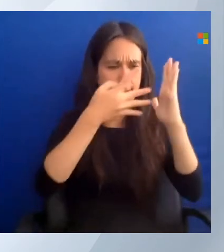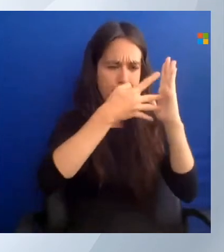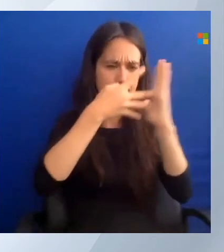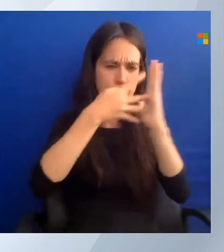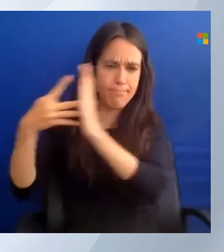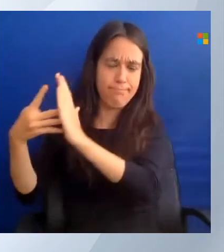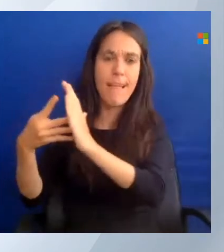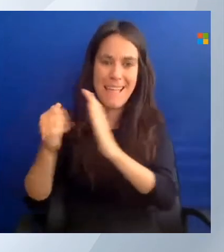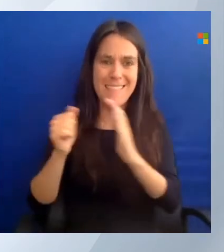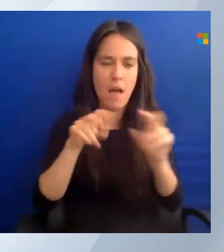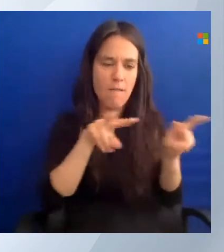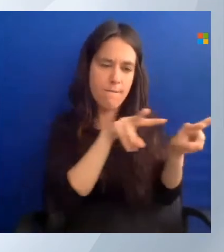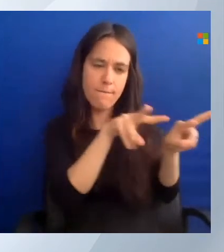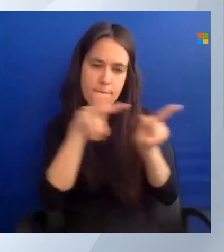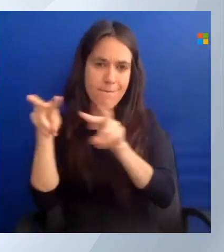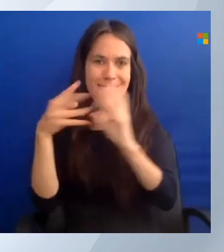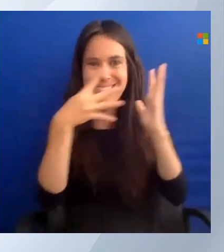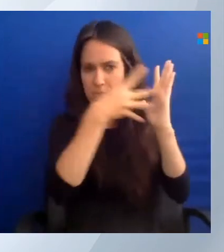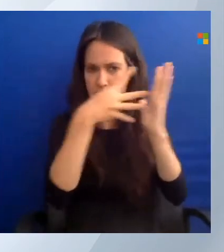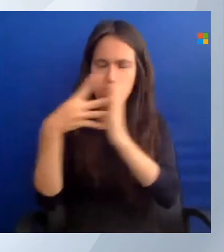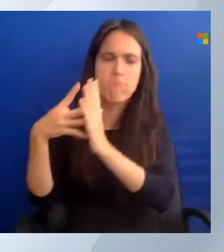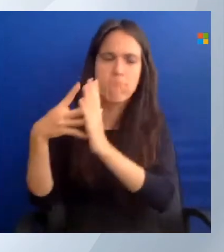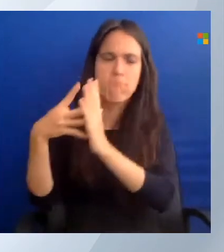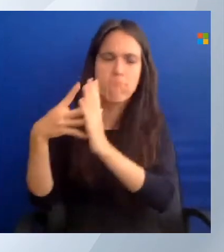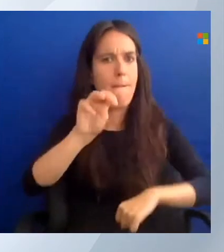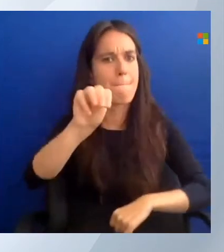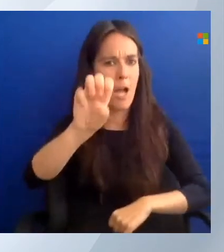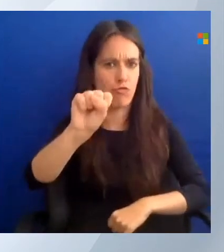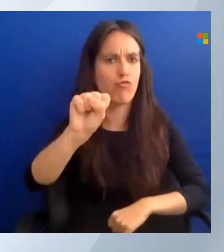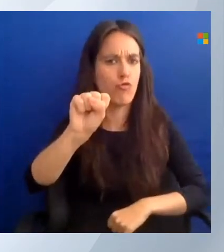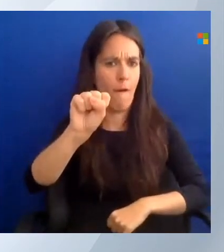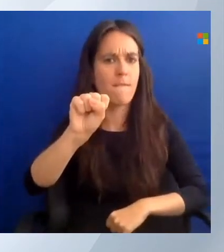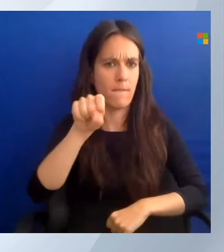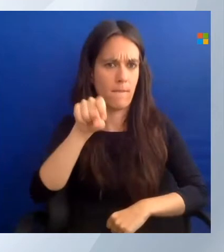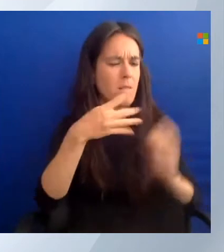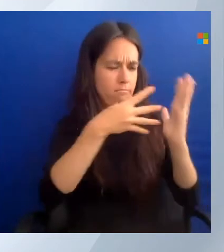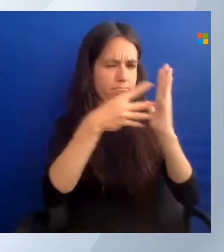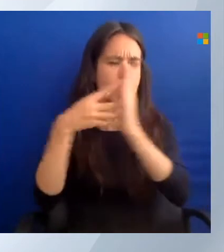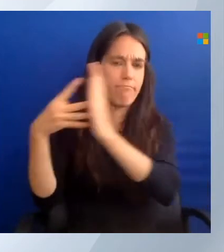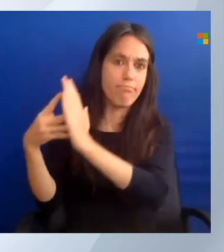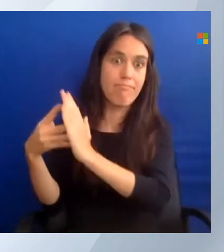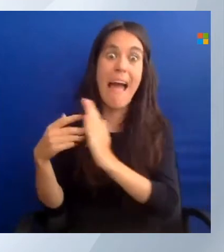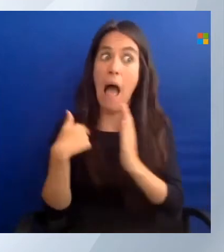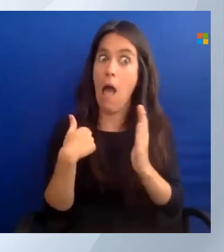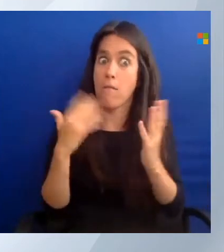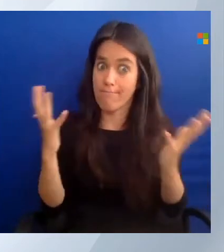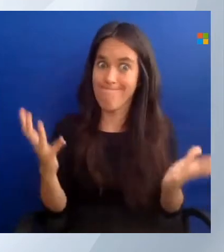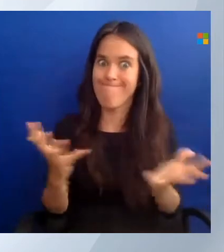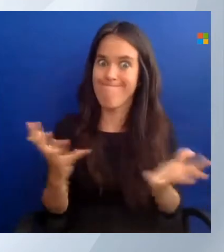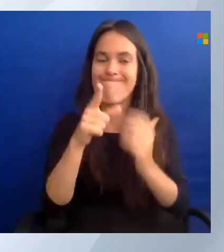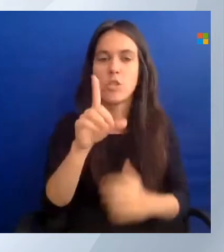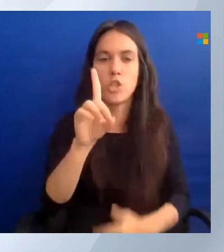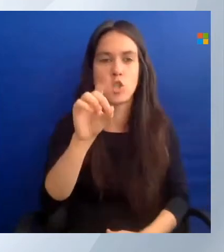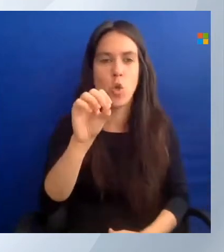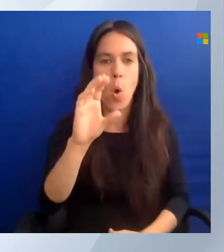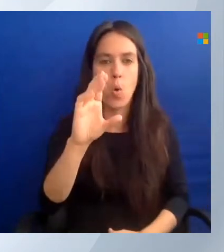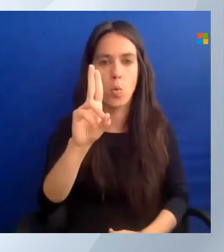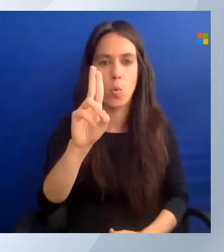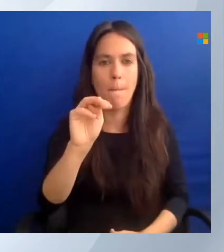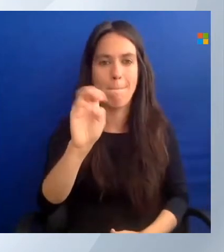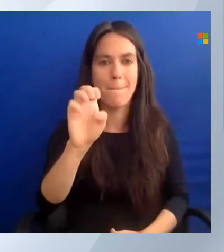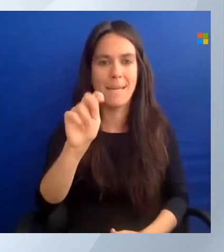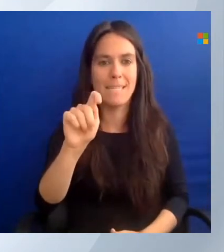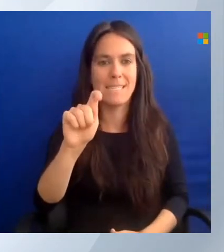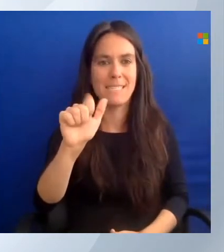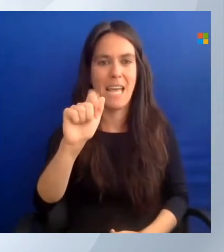documentation available for Microsoft. And I encourage you to use the documentation and get a real good feel of what you are